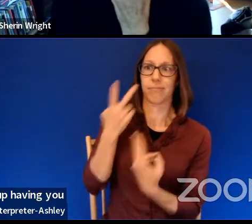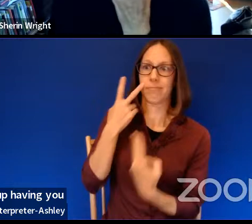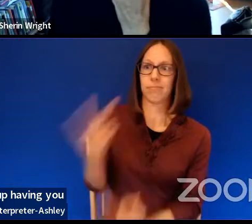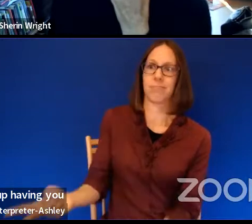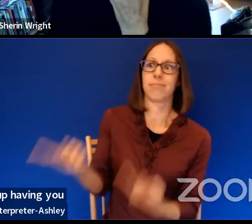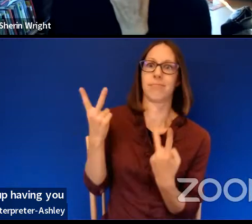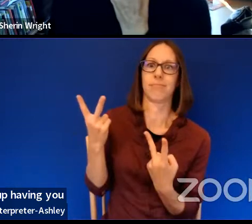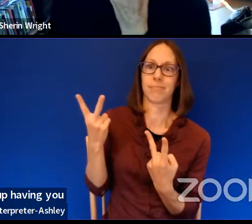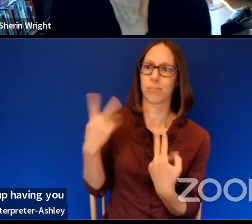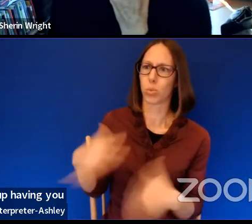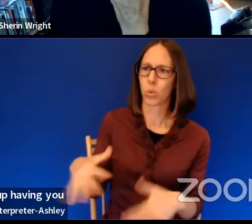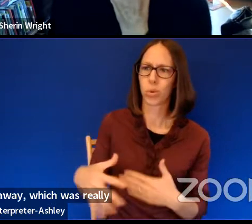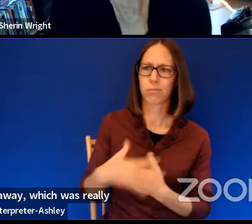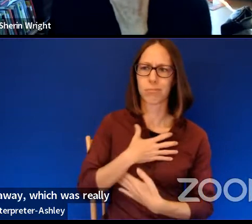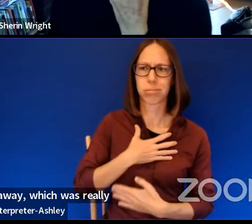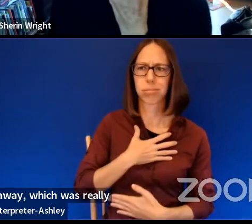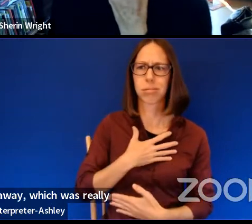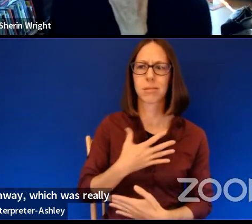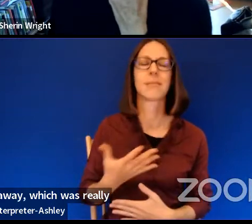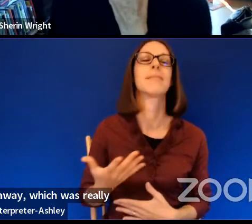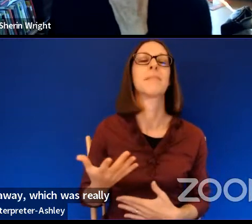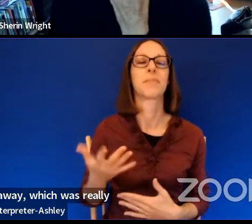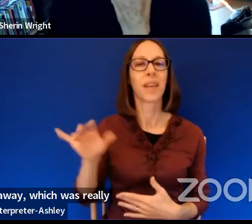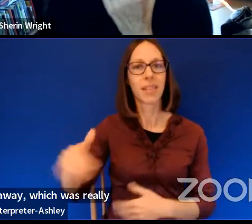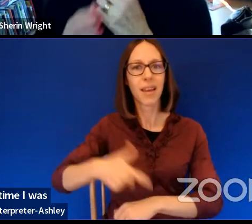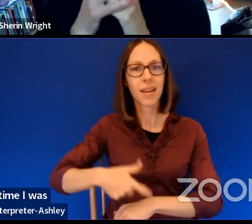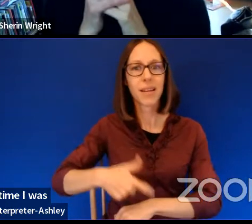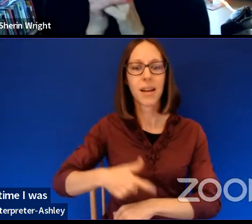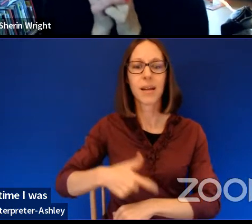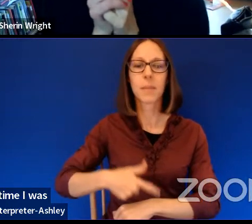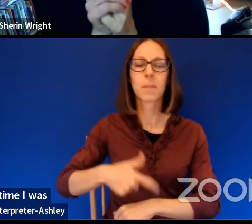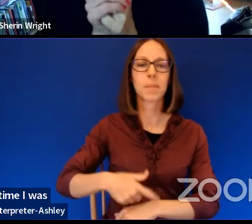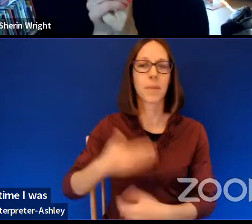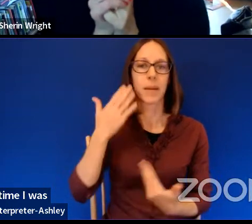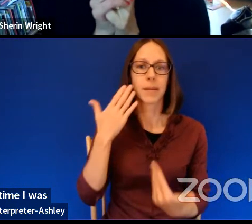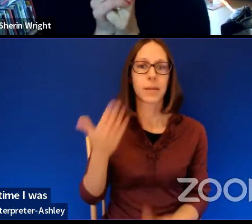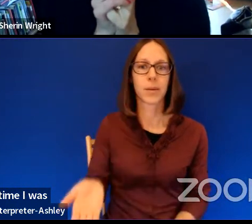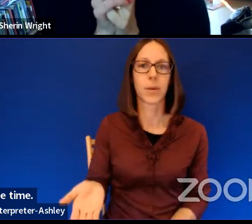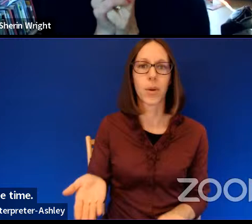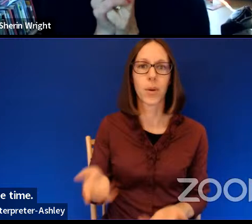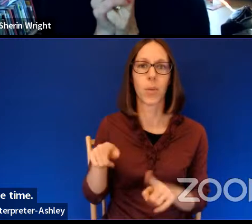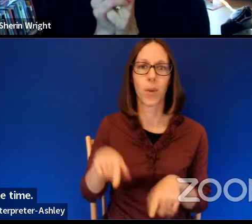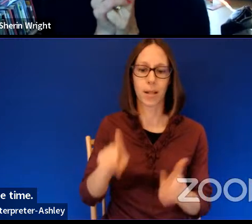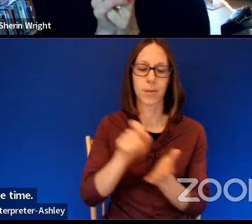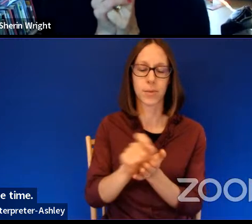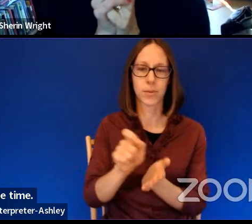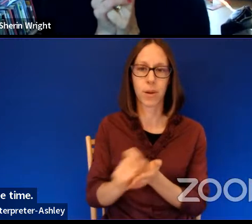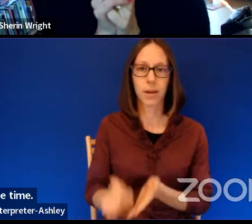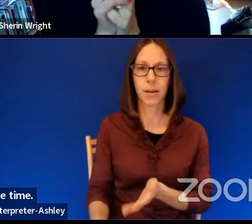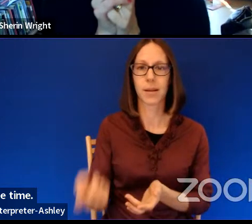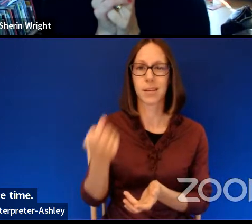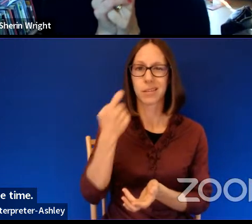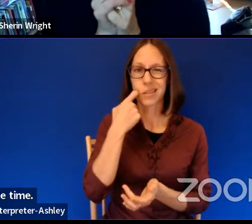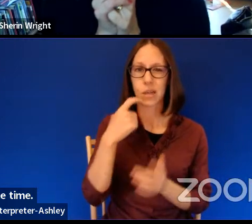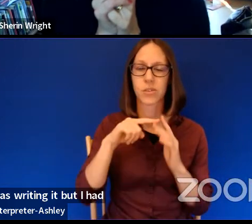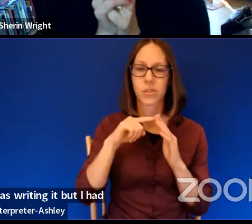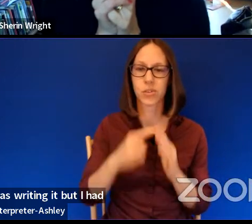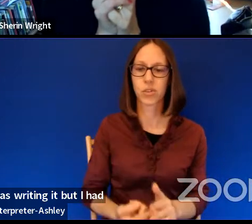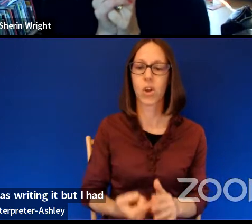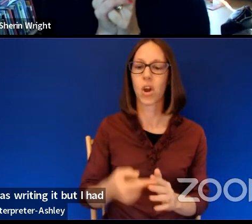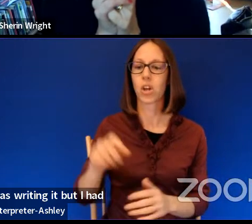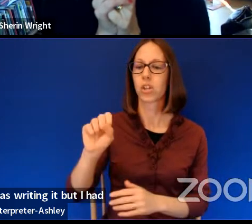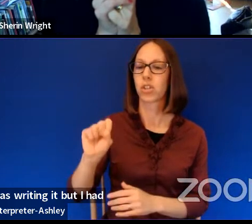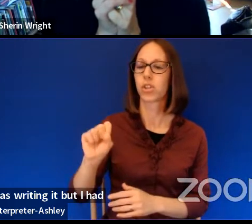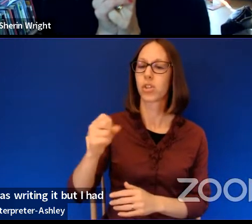powerful. And at the time I was also, I didn't know when I was writing it, but I had just started at the Schaumburg